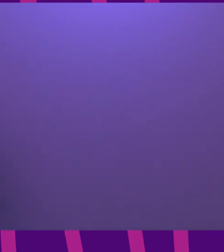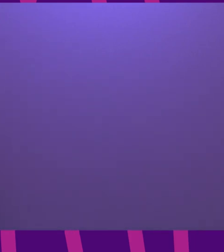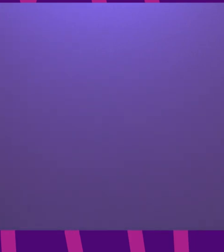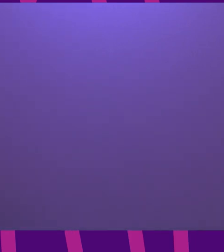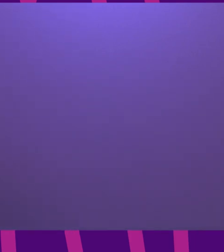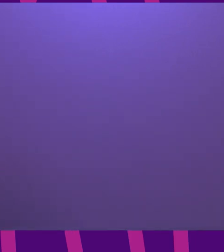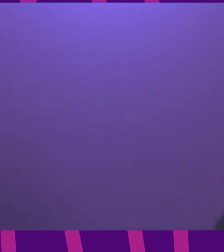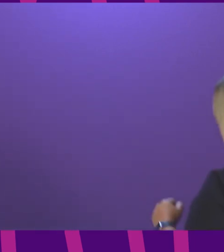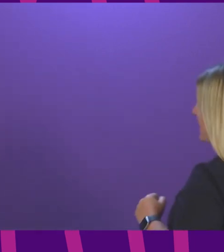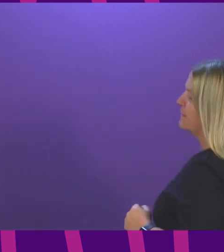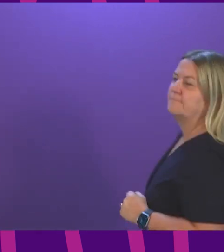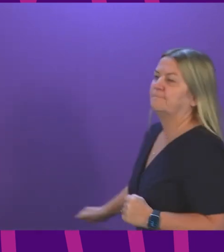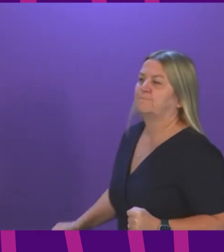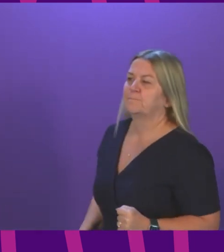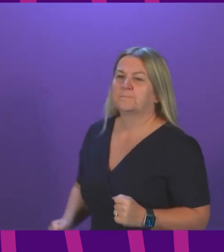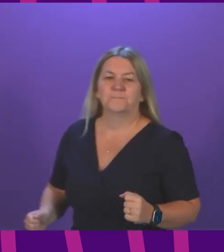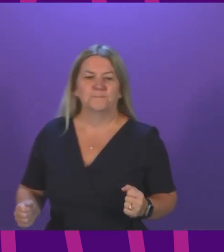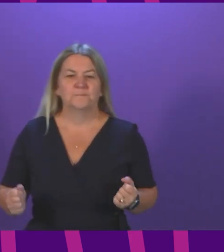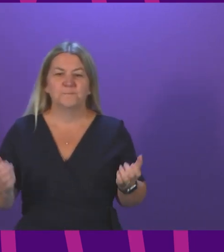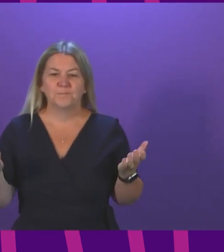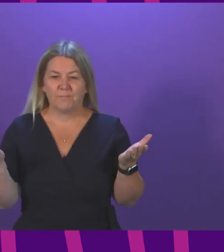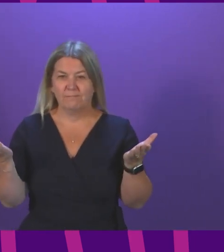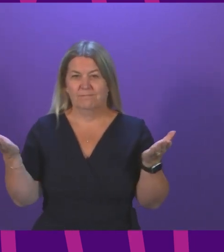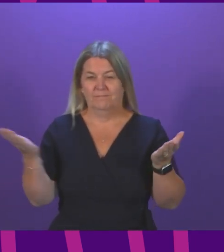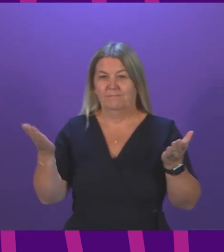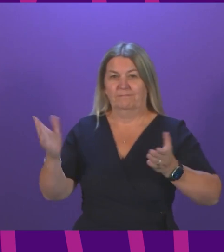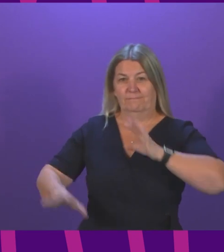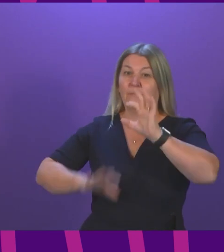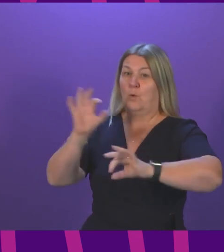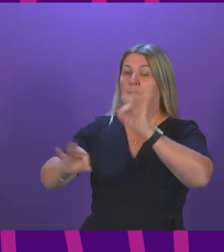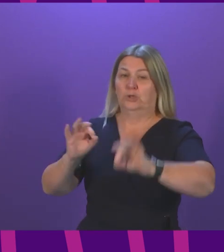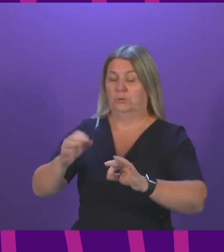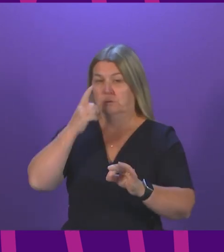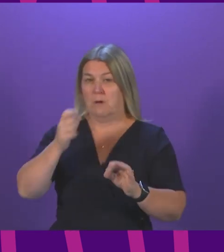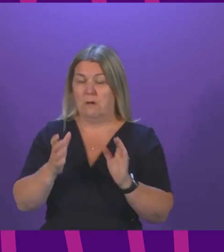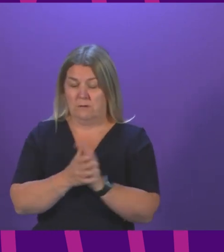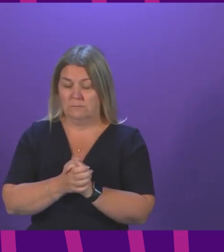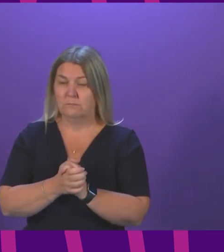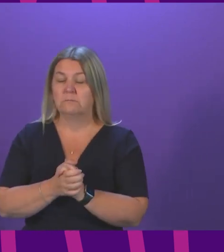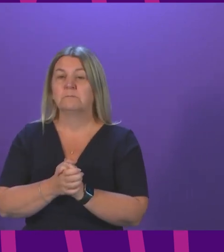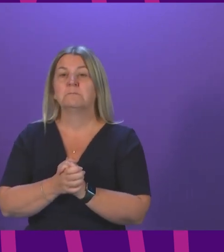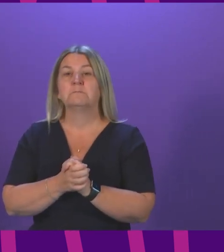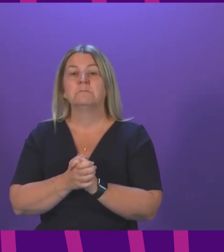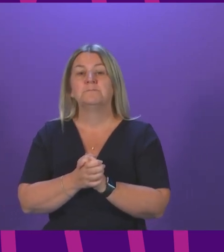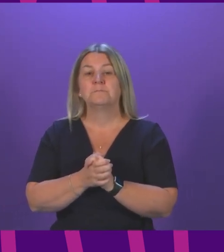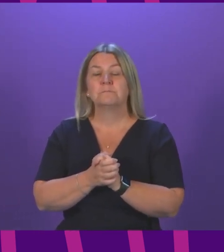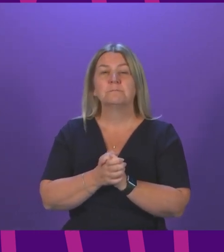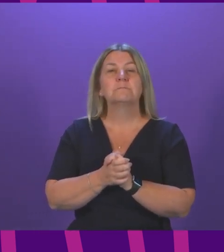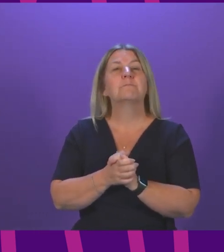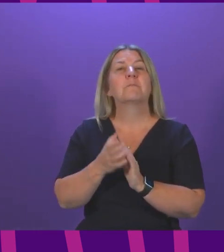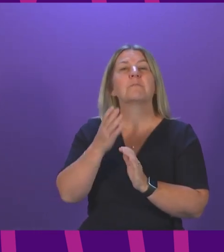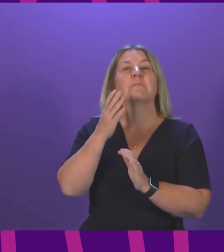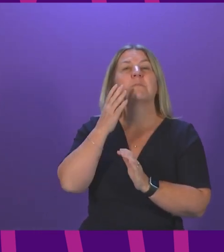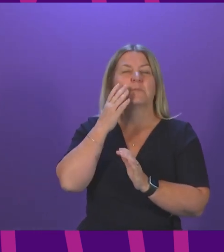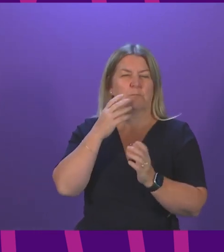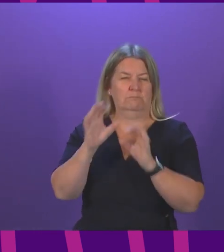take questions on the issues raised in his statement. I intend to allow around 20 minutes for questions, at which point we will need to